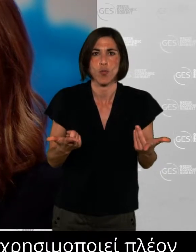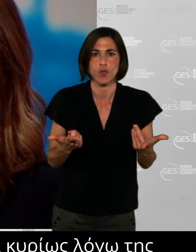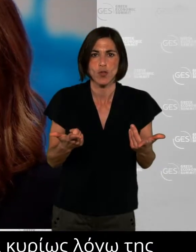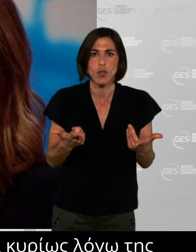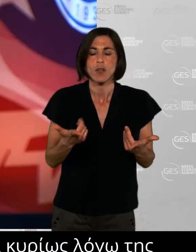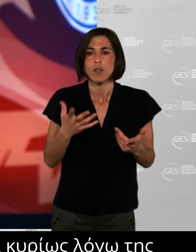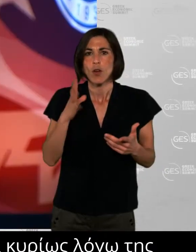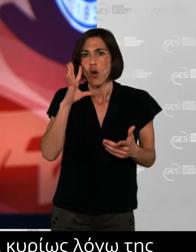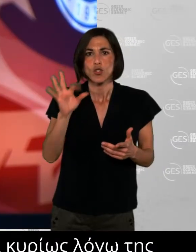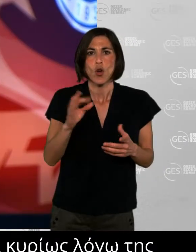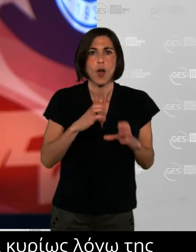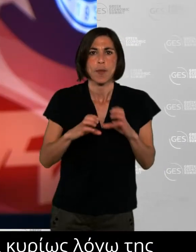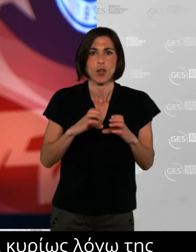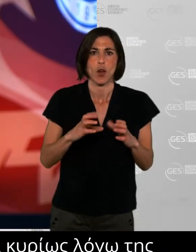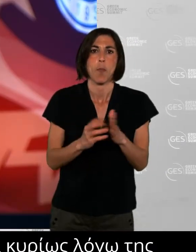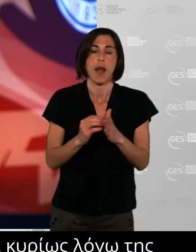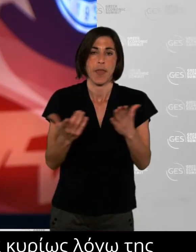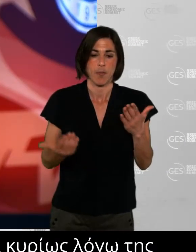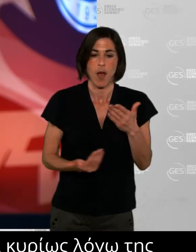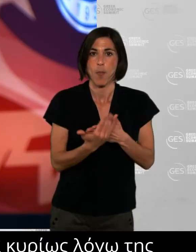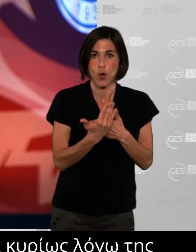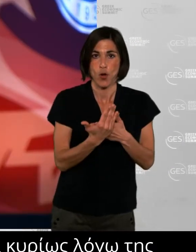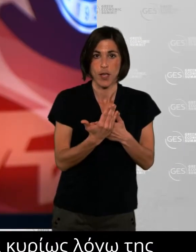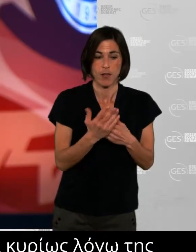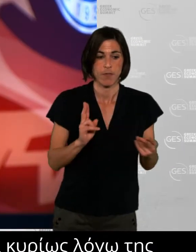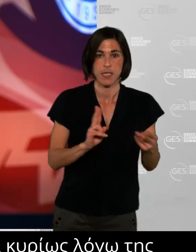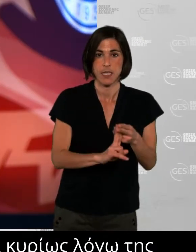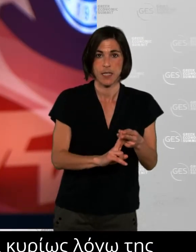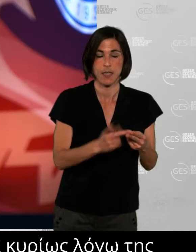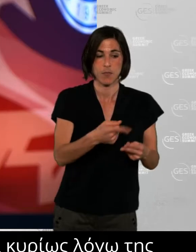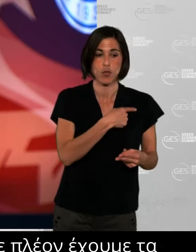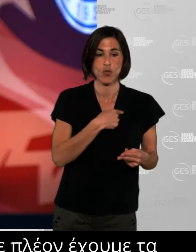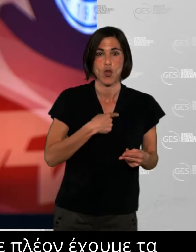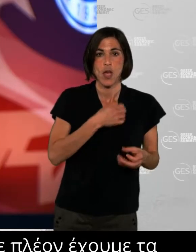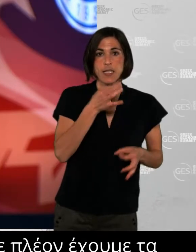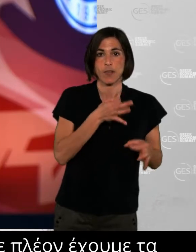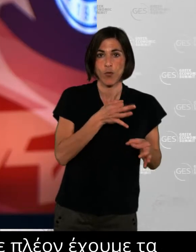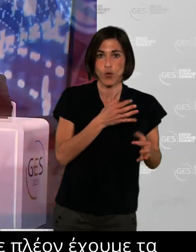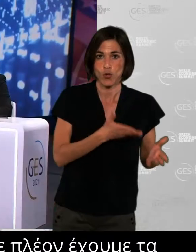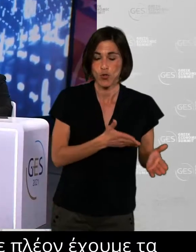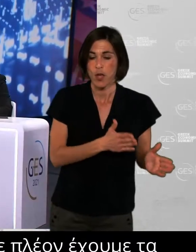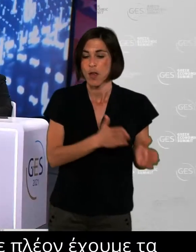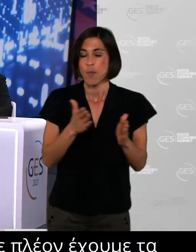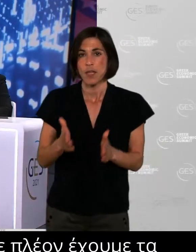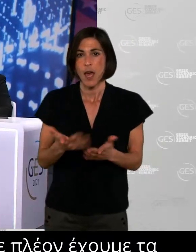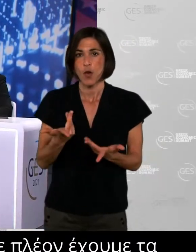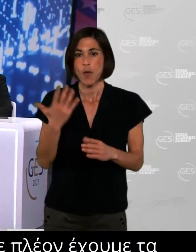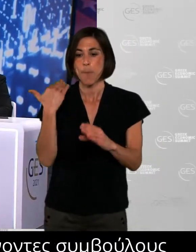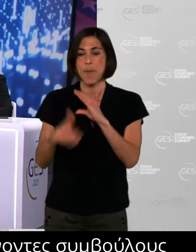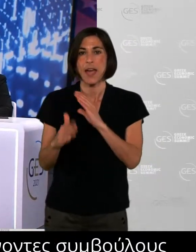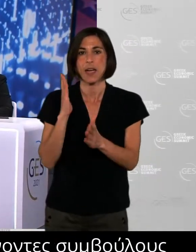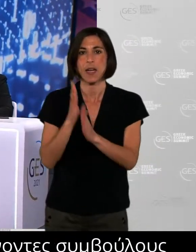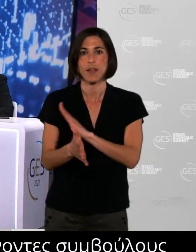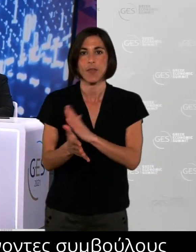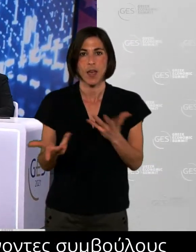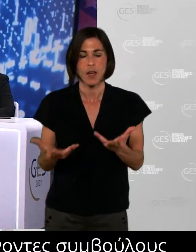breakfast meetings with the CEO, we did direct mail showing a lot of empathy during this crisis. We changed